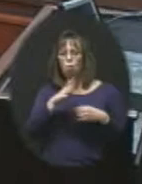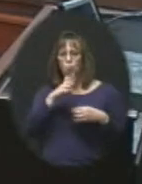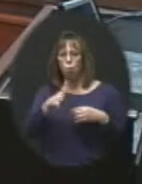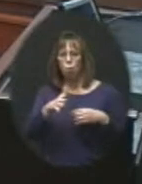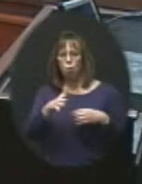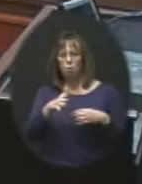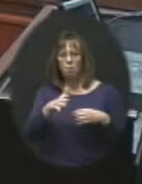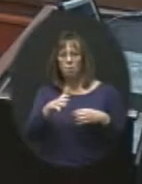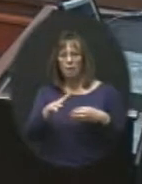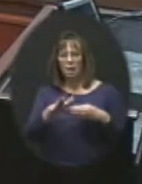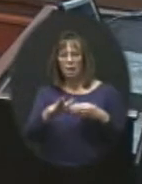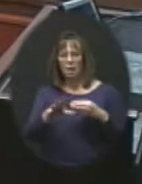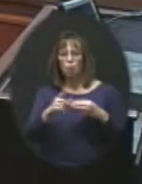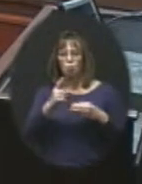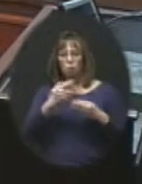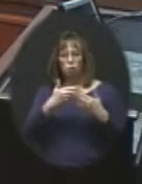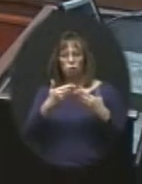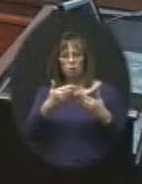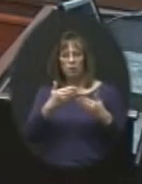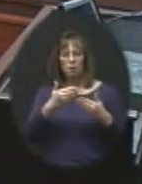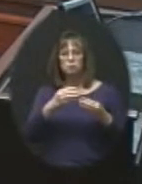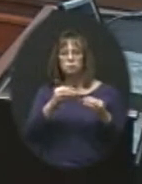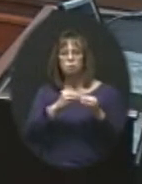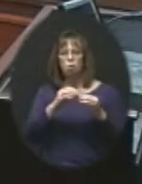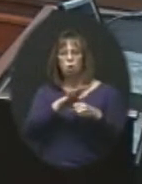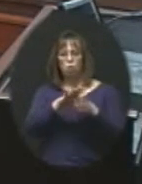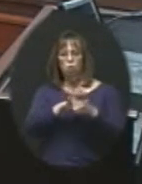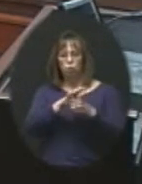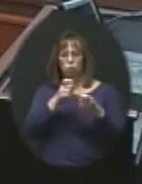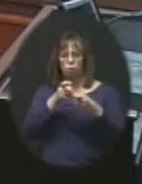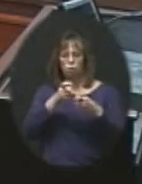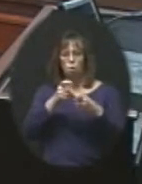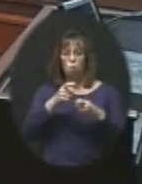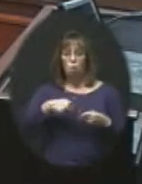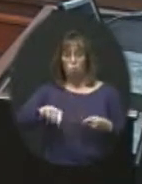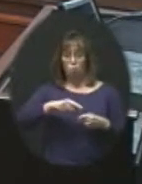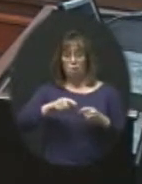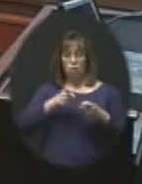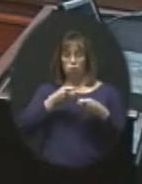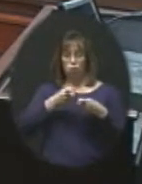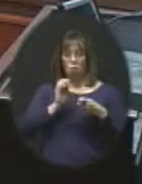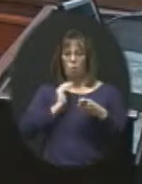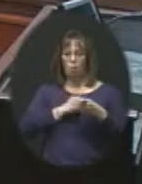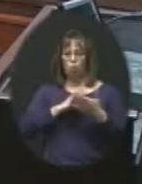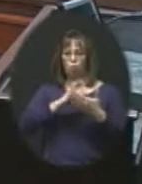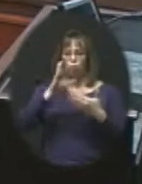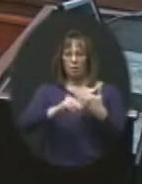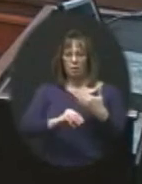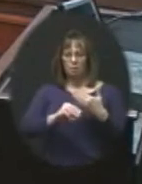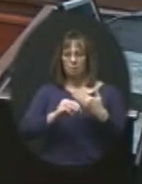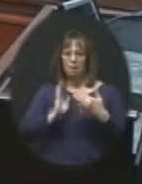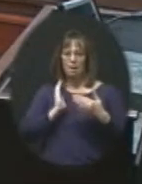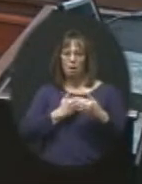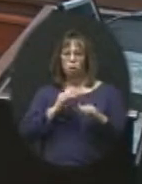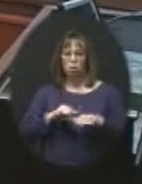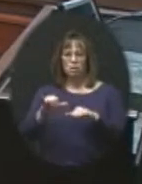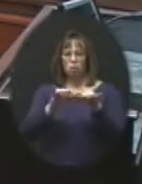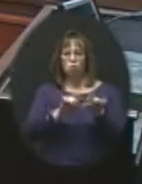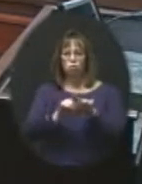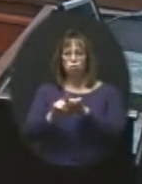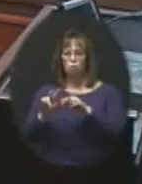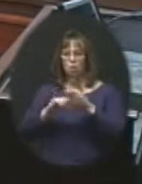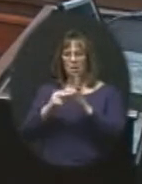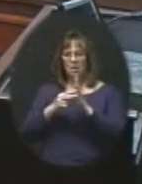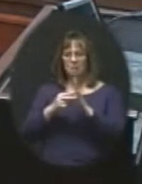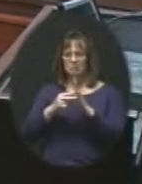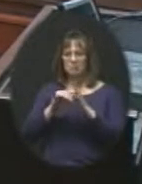one good thing about it. It puts more local control on that. So we control our curriculum and our standards. But it also means that it's going to be